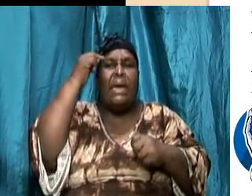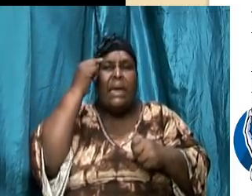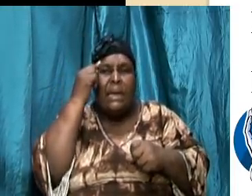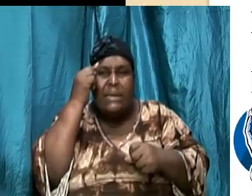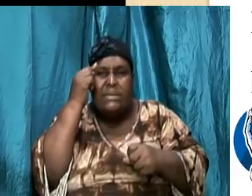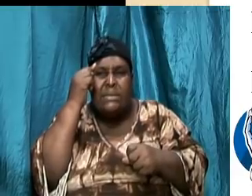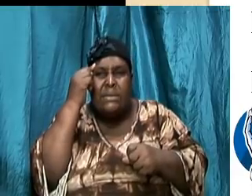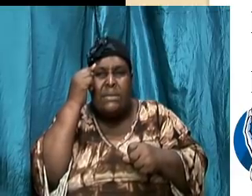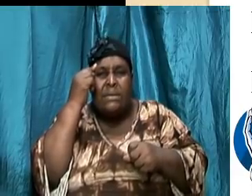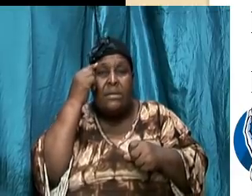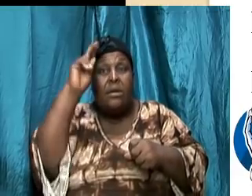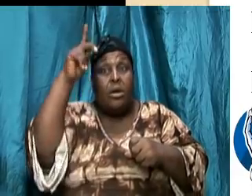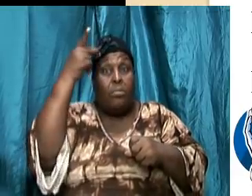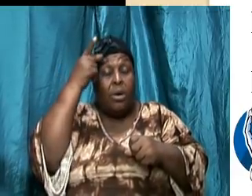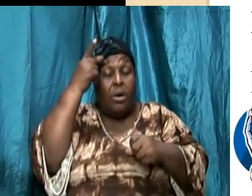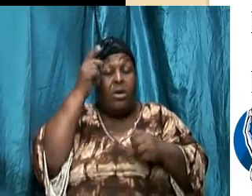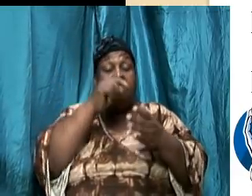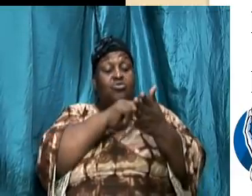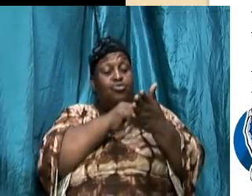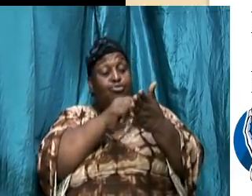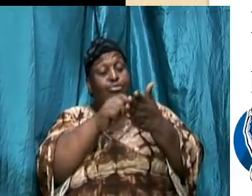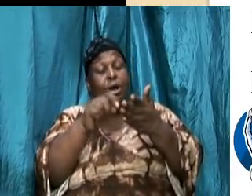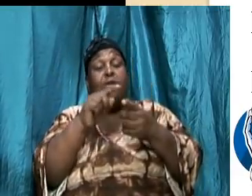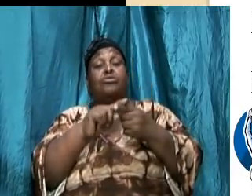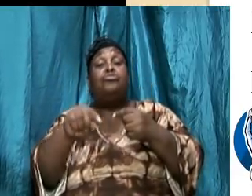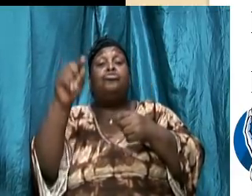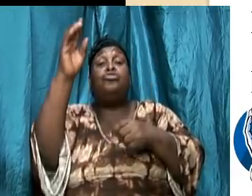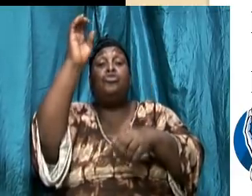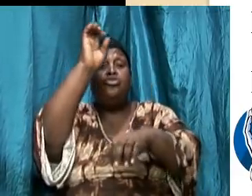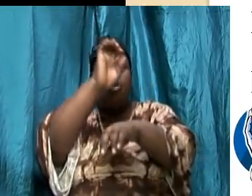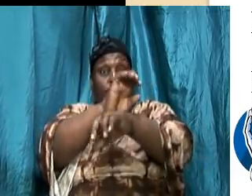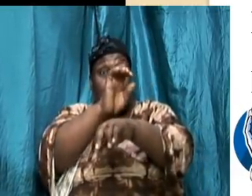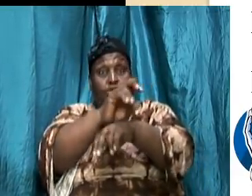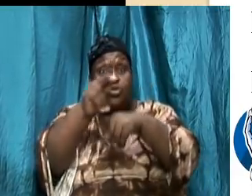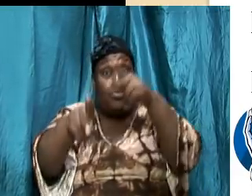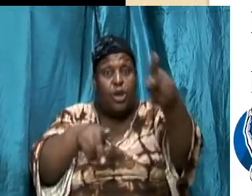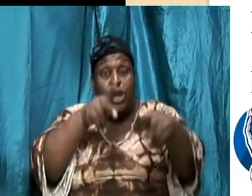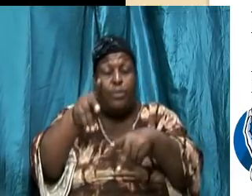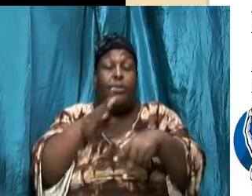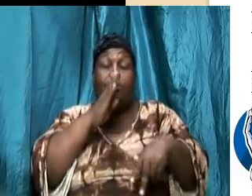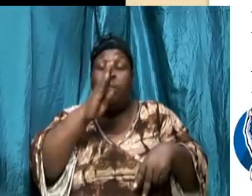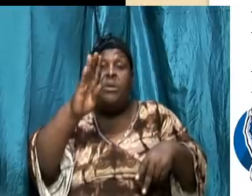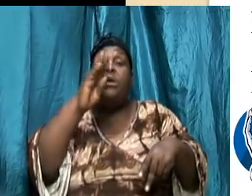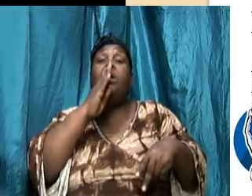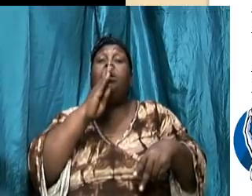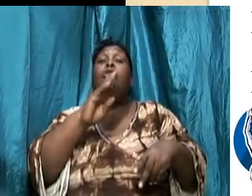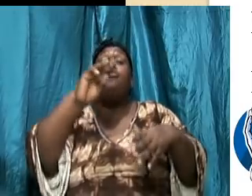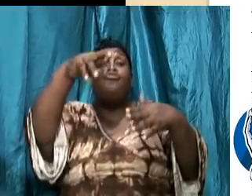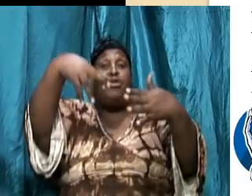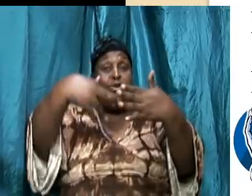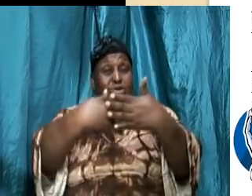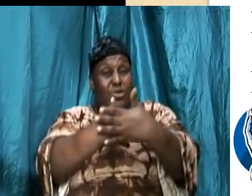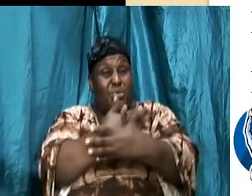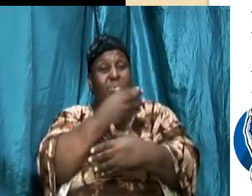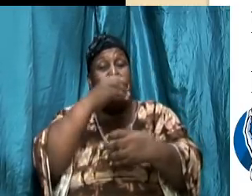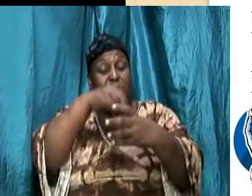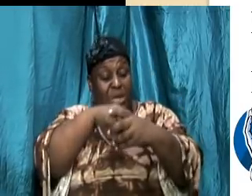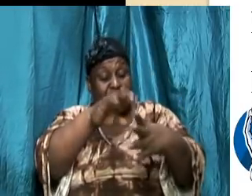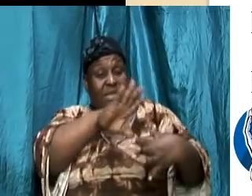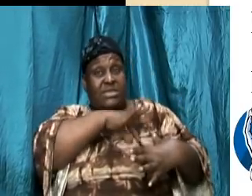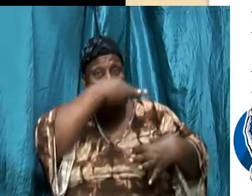sisters church people at Ephesus be renewed in the spirit of your